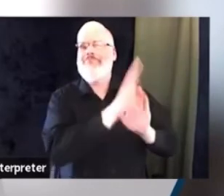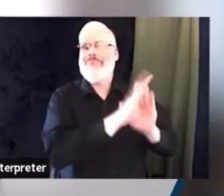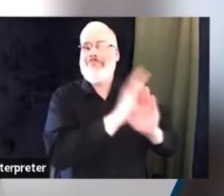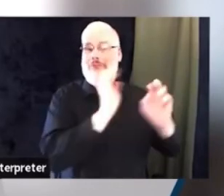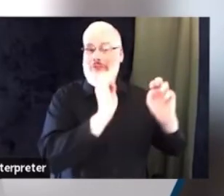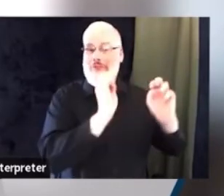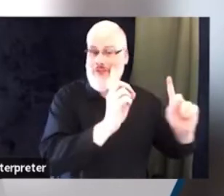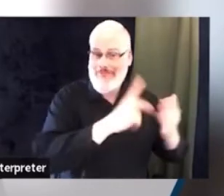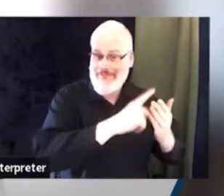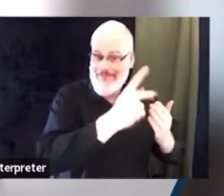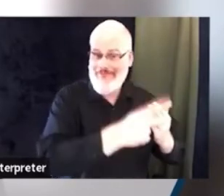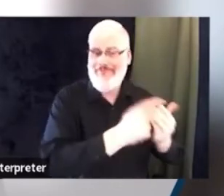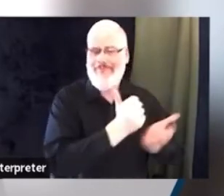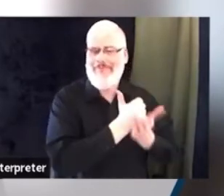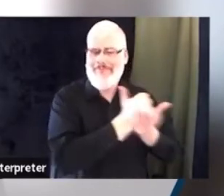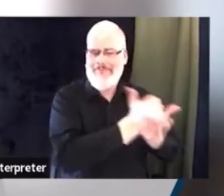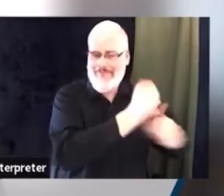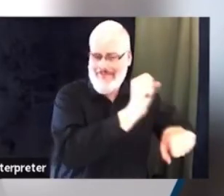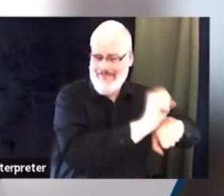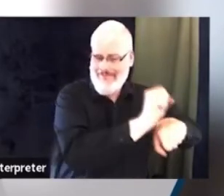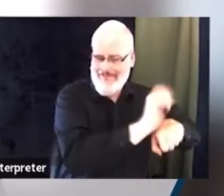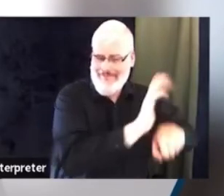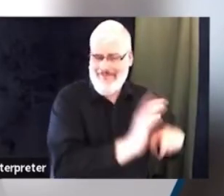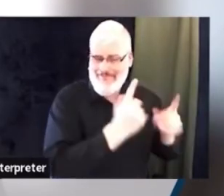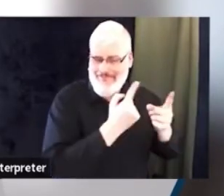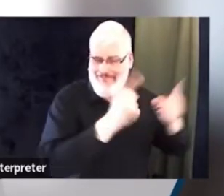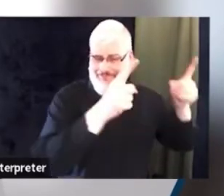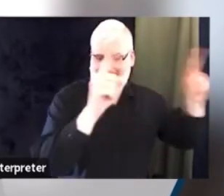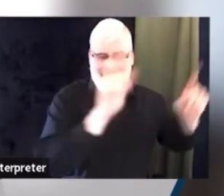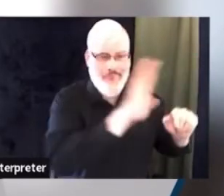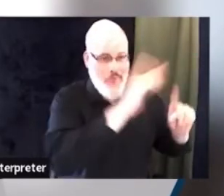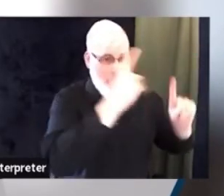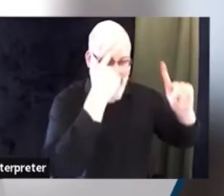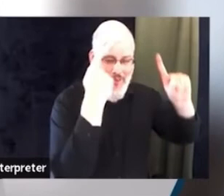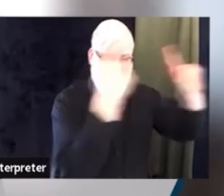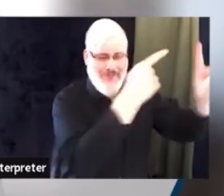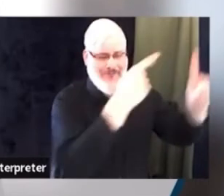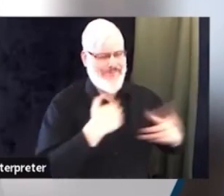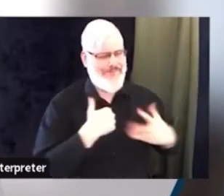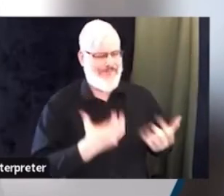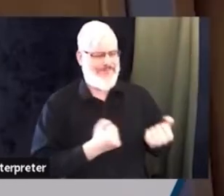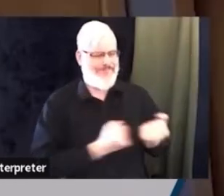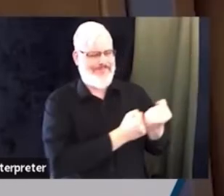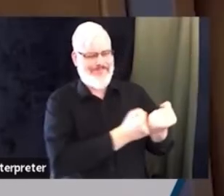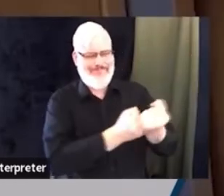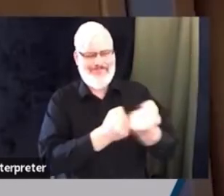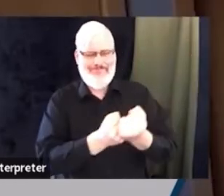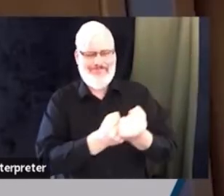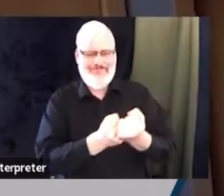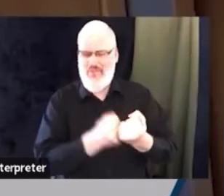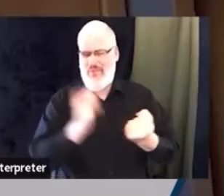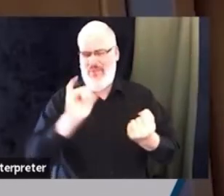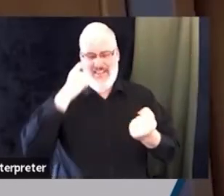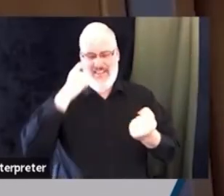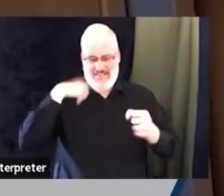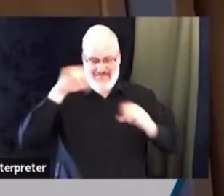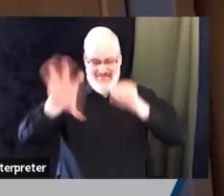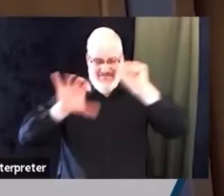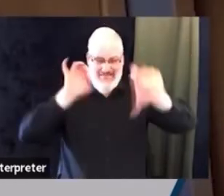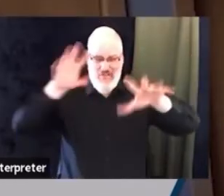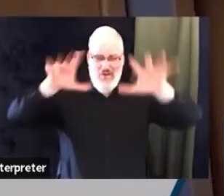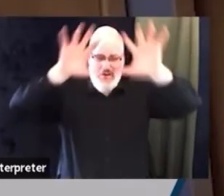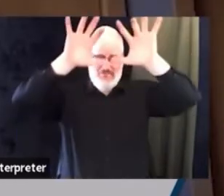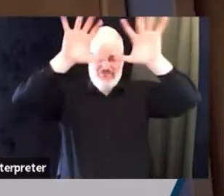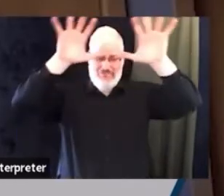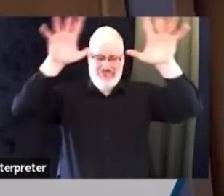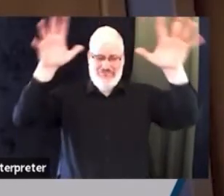the greater umbrella of the vision for the MFD. Thank you. If you are selected as the